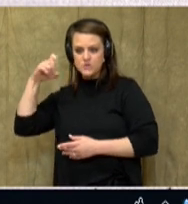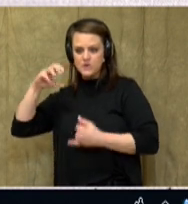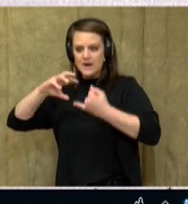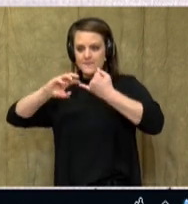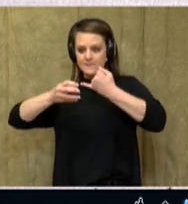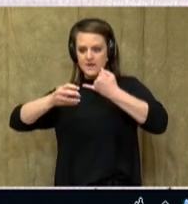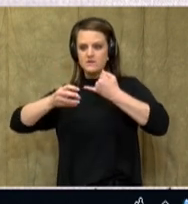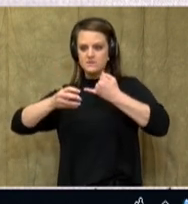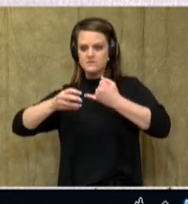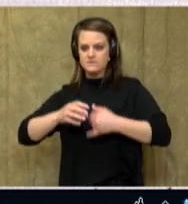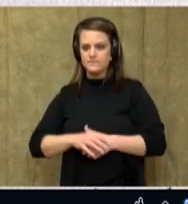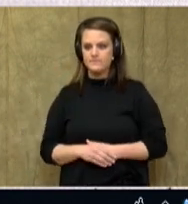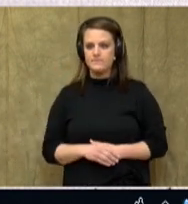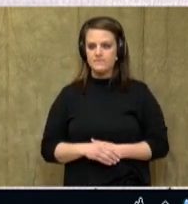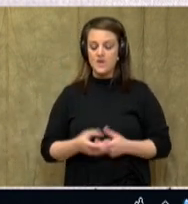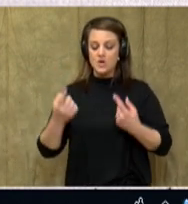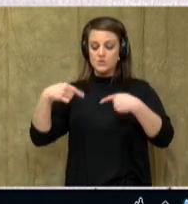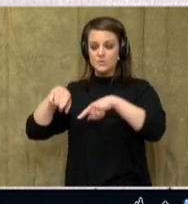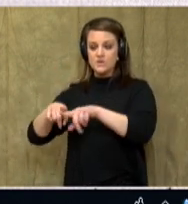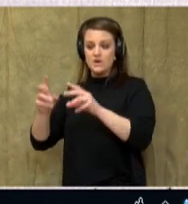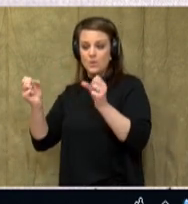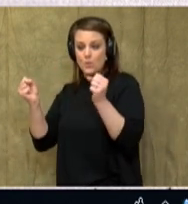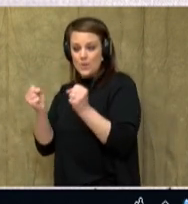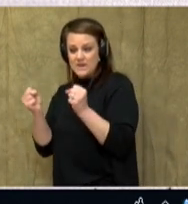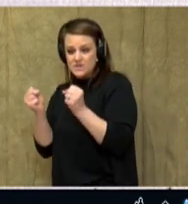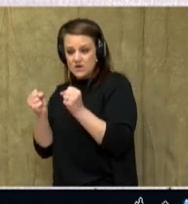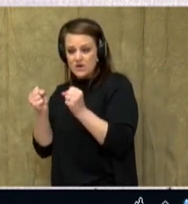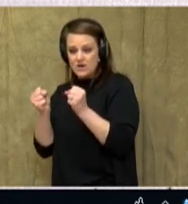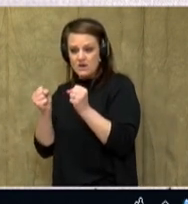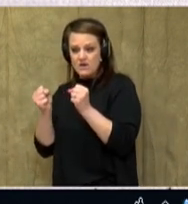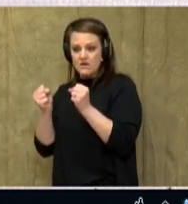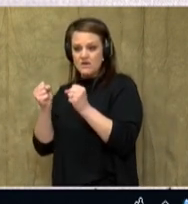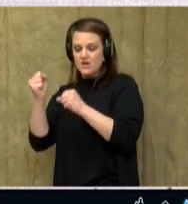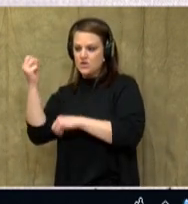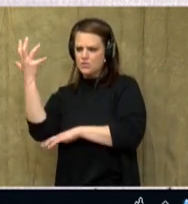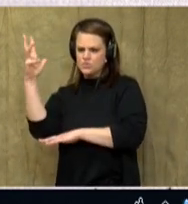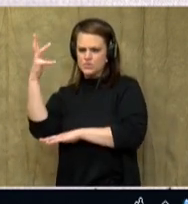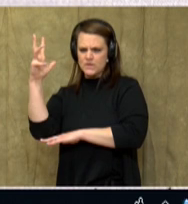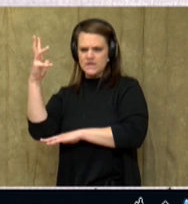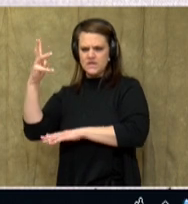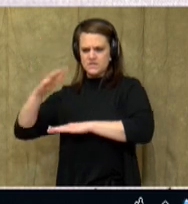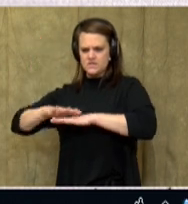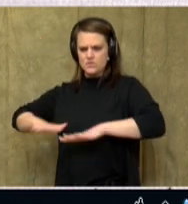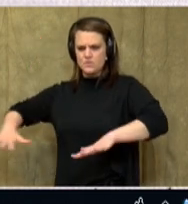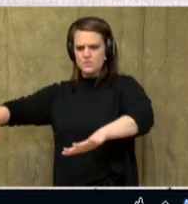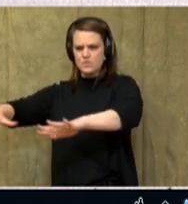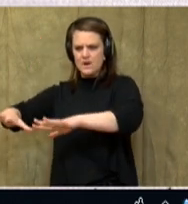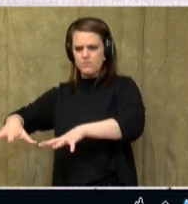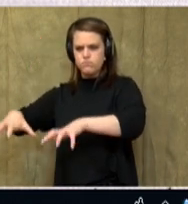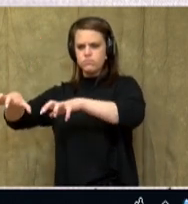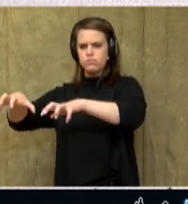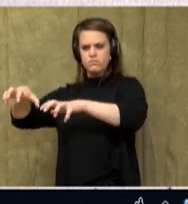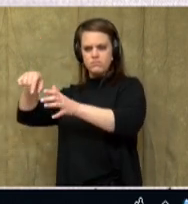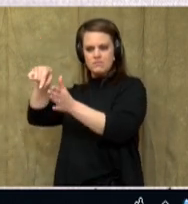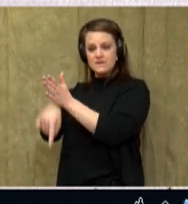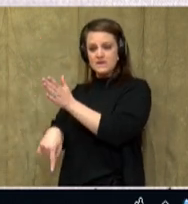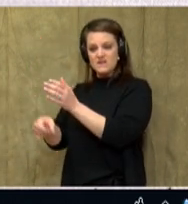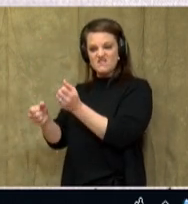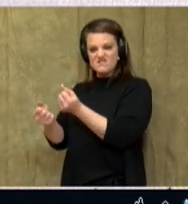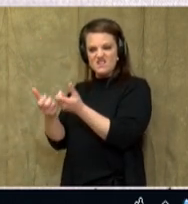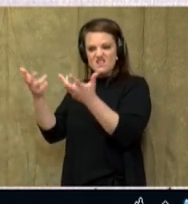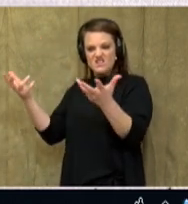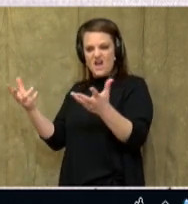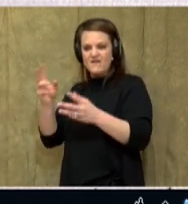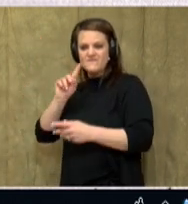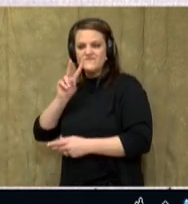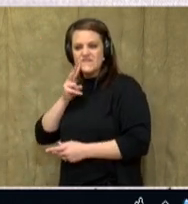know that during the winter months, frost will fall on the ground. And it will kill a lot of the